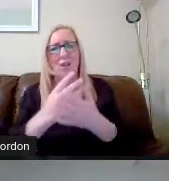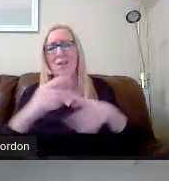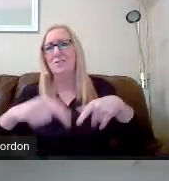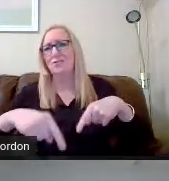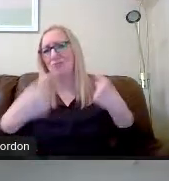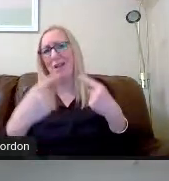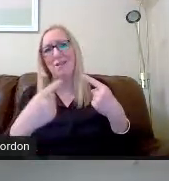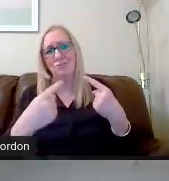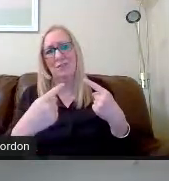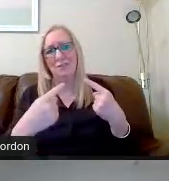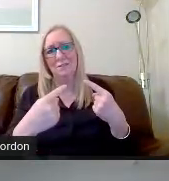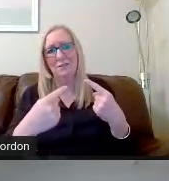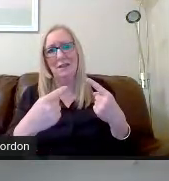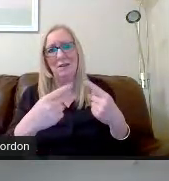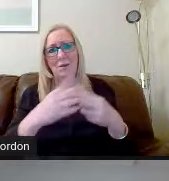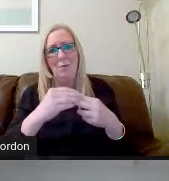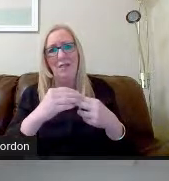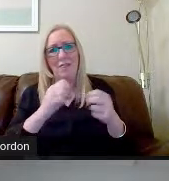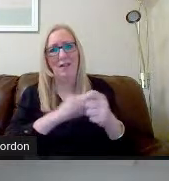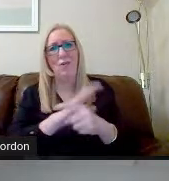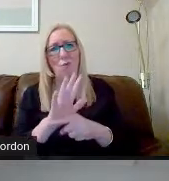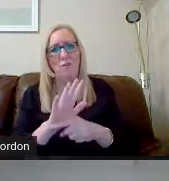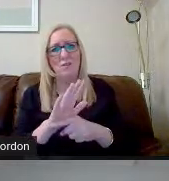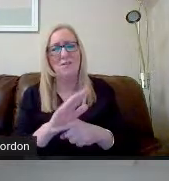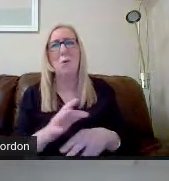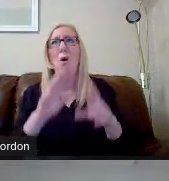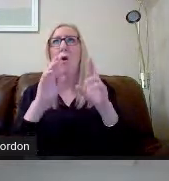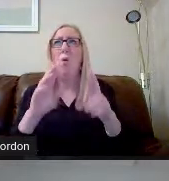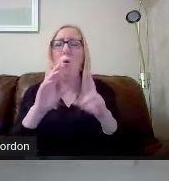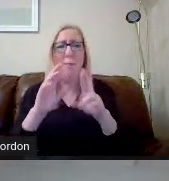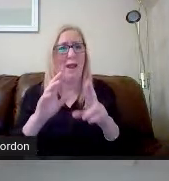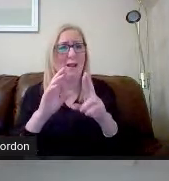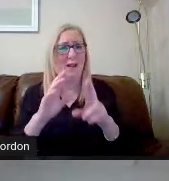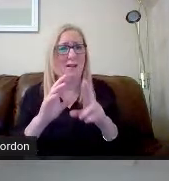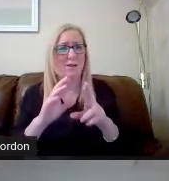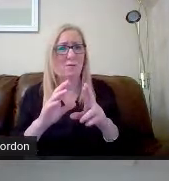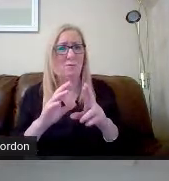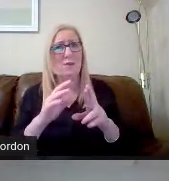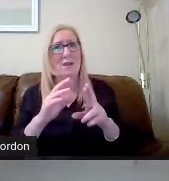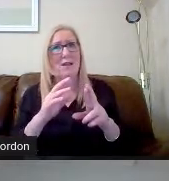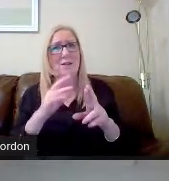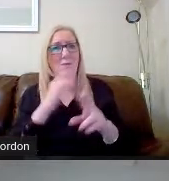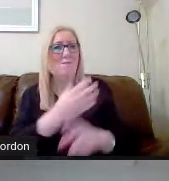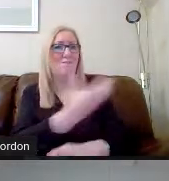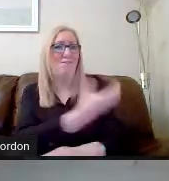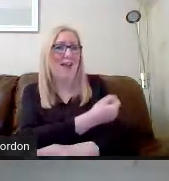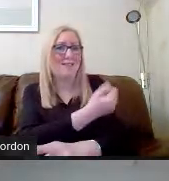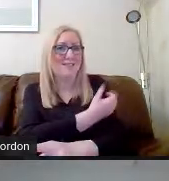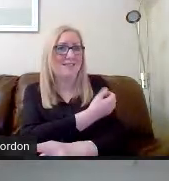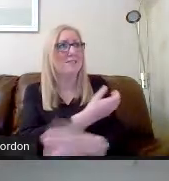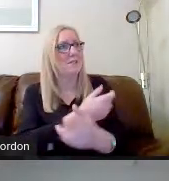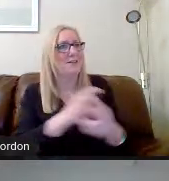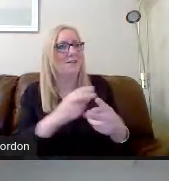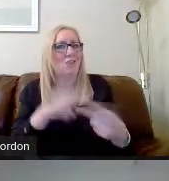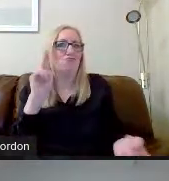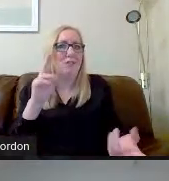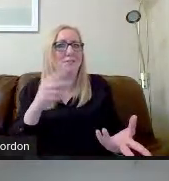I'm hoping that we can now see a better light at the end of the tunnel as the speed of vaccines has increased.